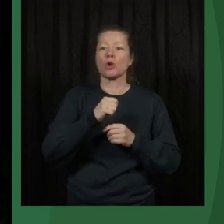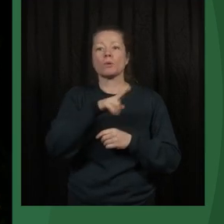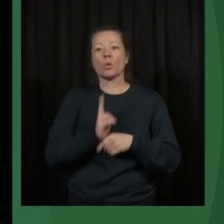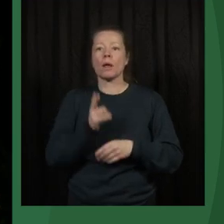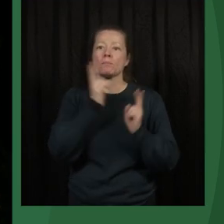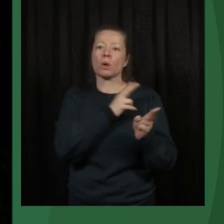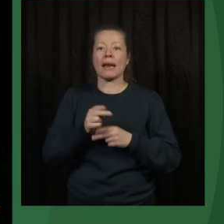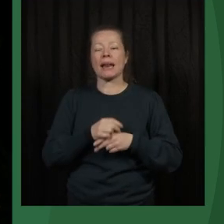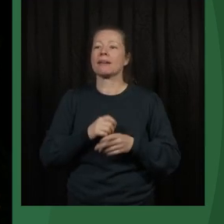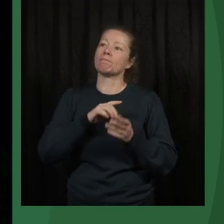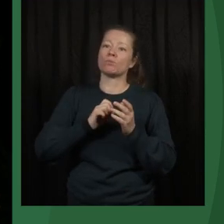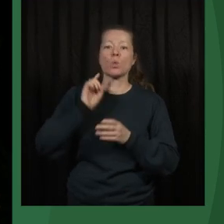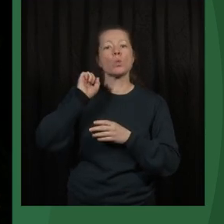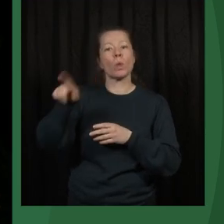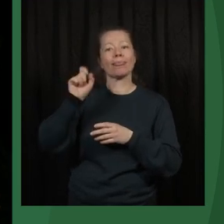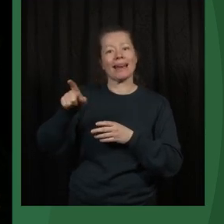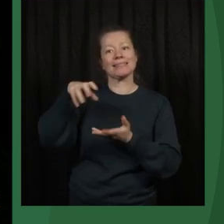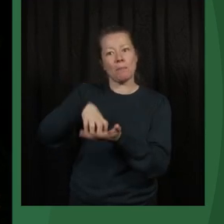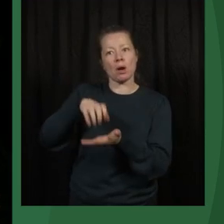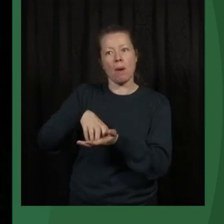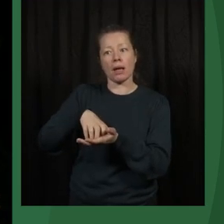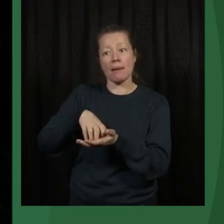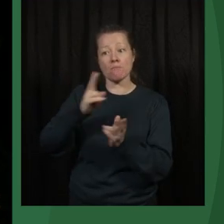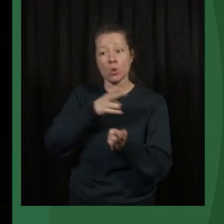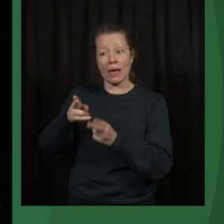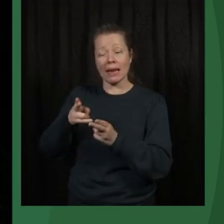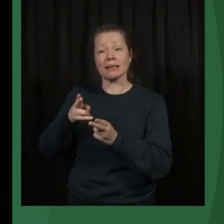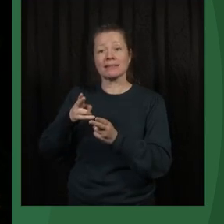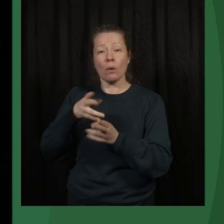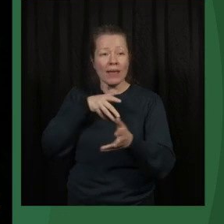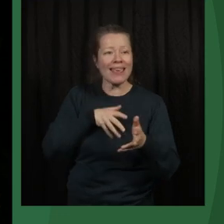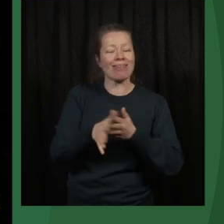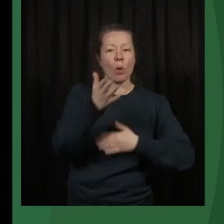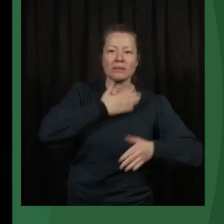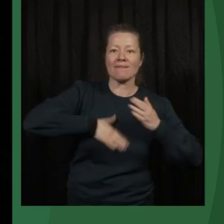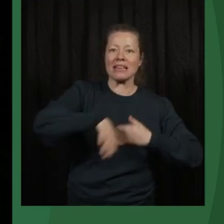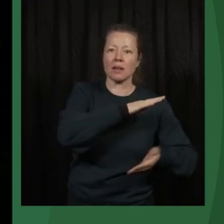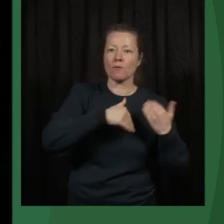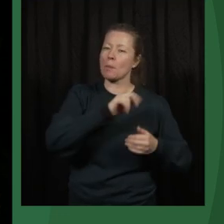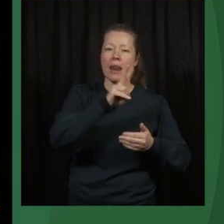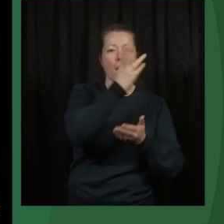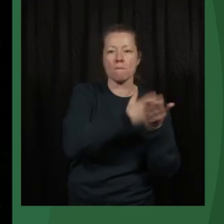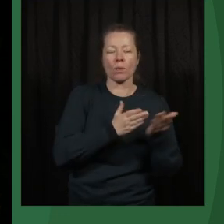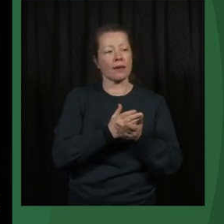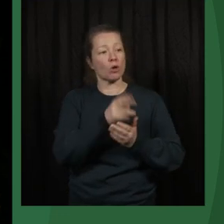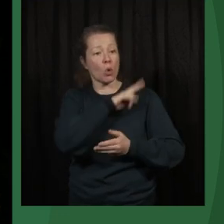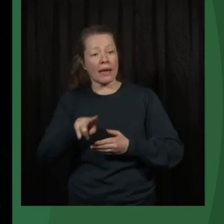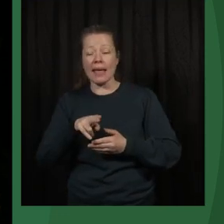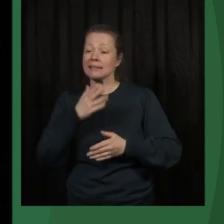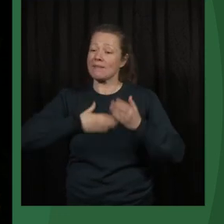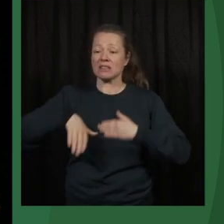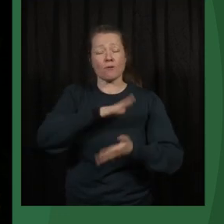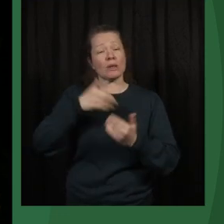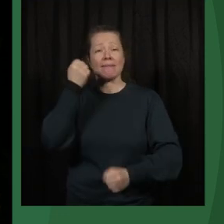Foreign Affairs goes through civil society in some form. So for Norway, civil society is a huge and important